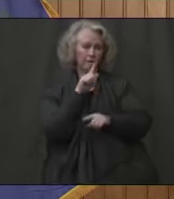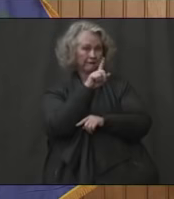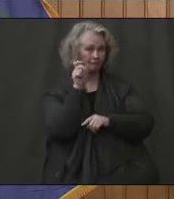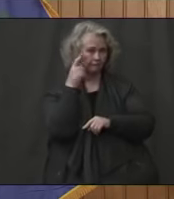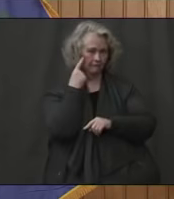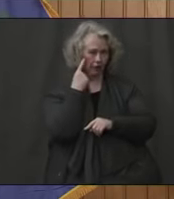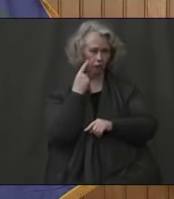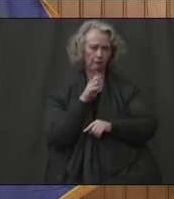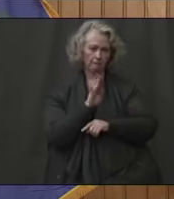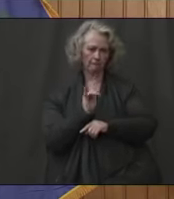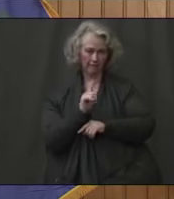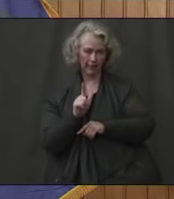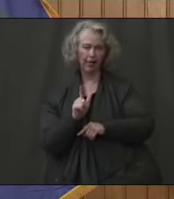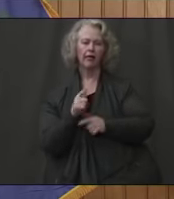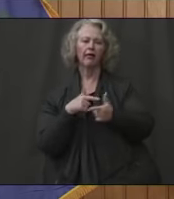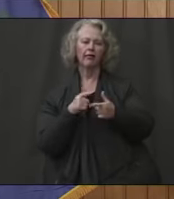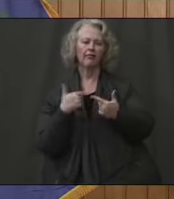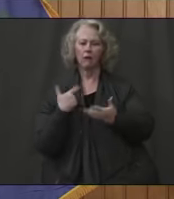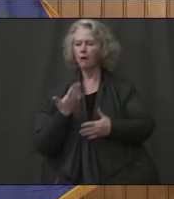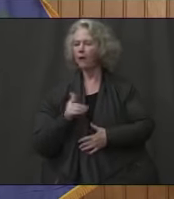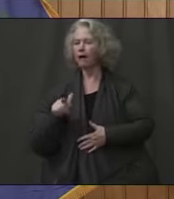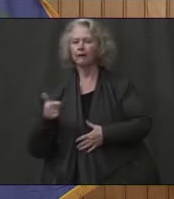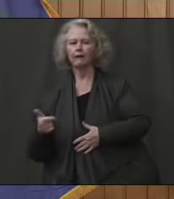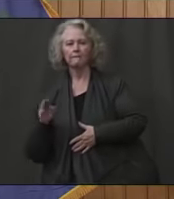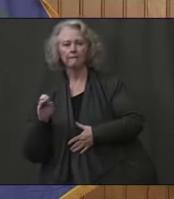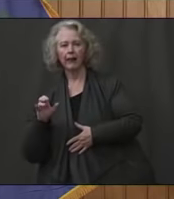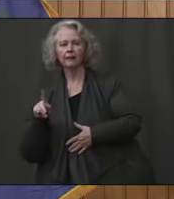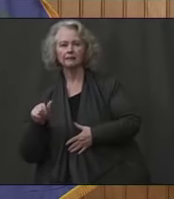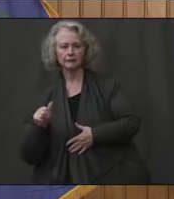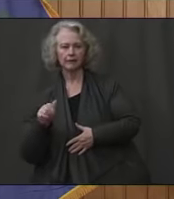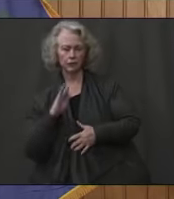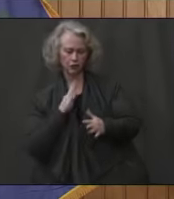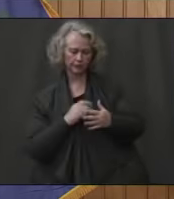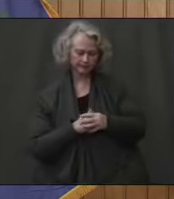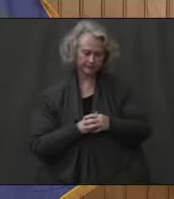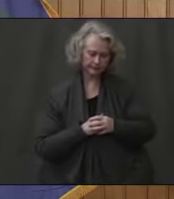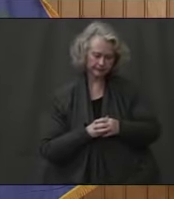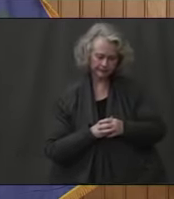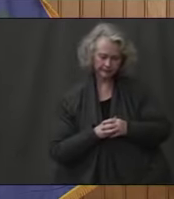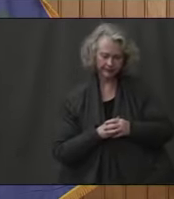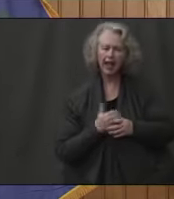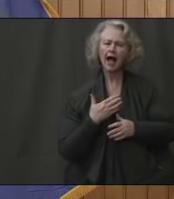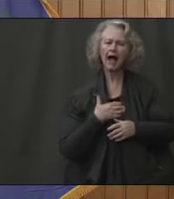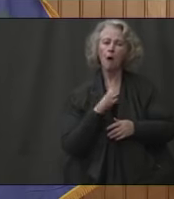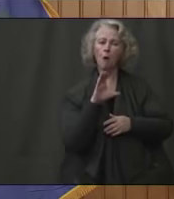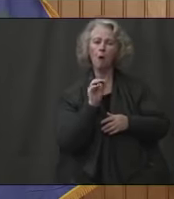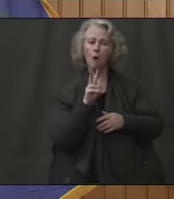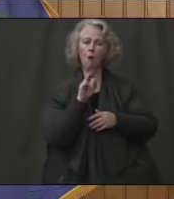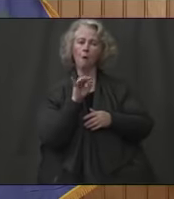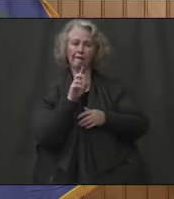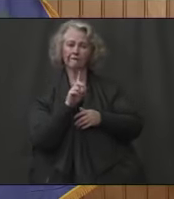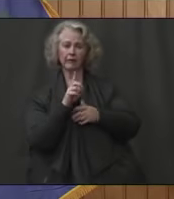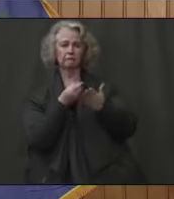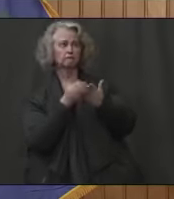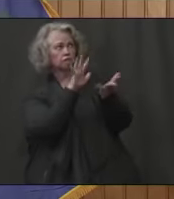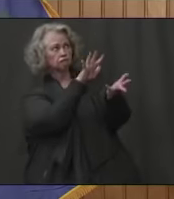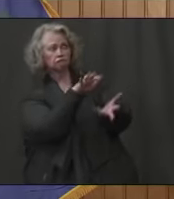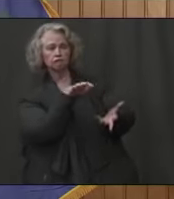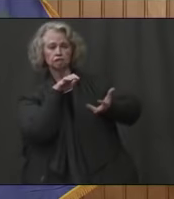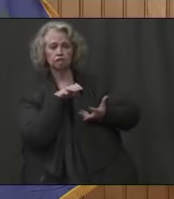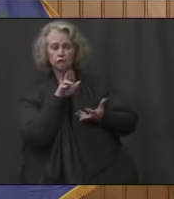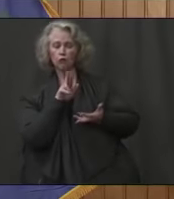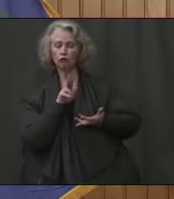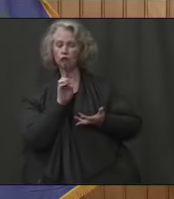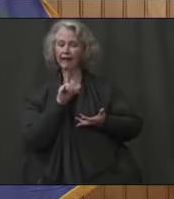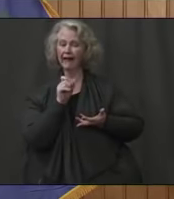then I'll be able to pass it over to Melissa. But right now, our COVID relief fund, it looks like our allocation for the state of Connecticut